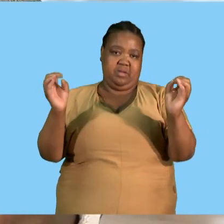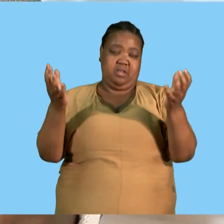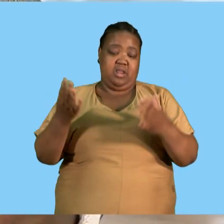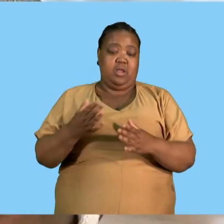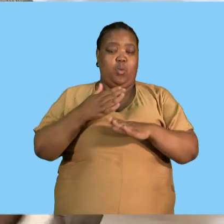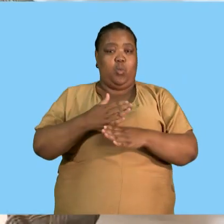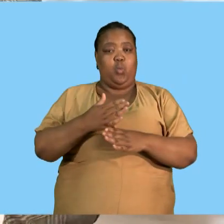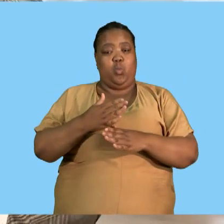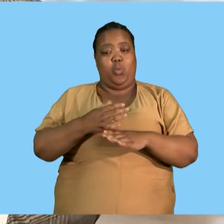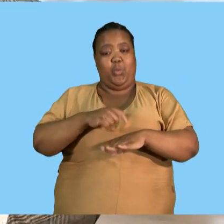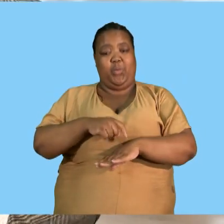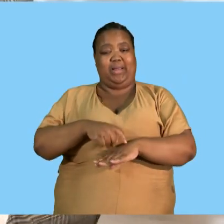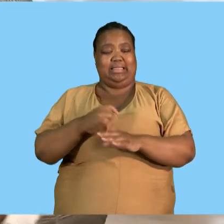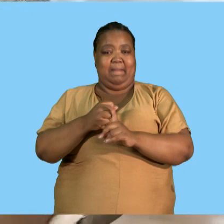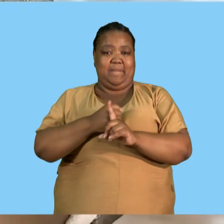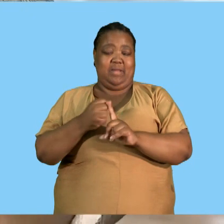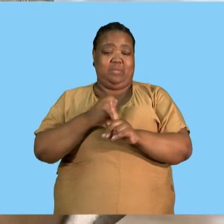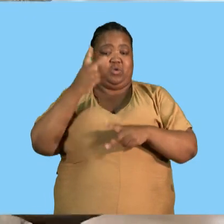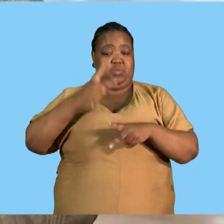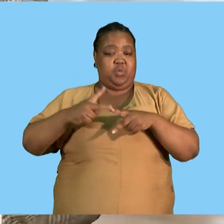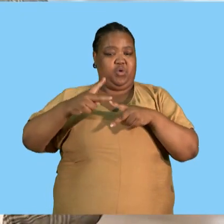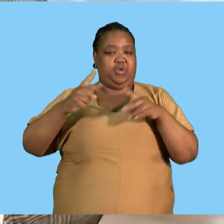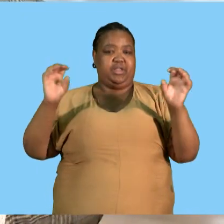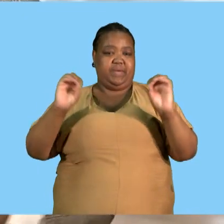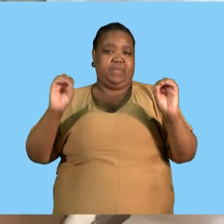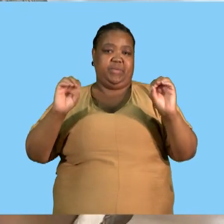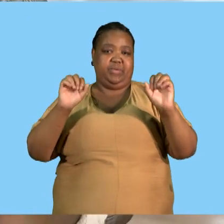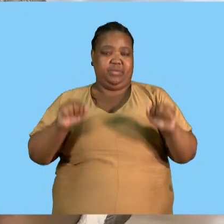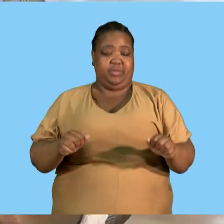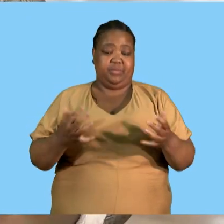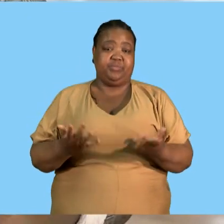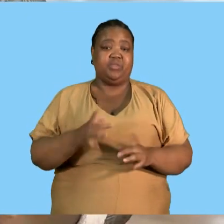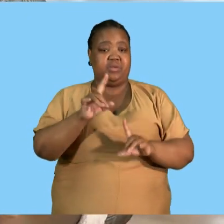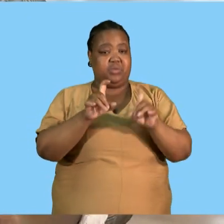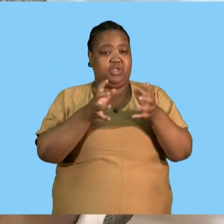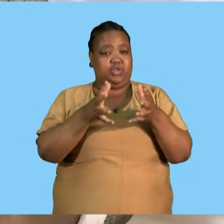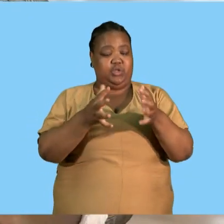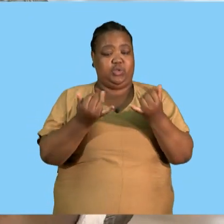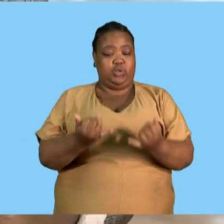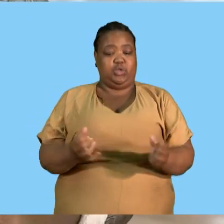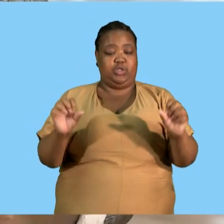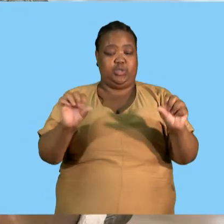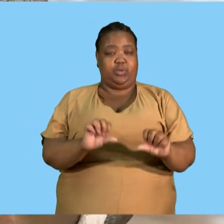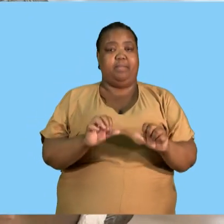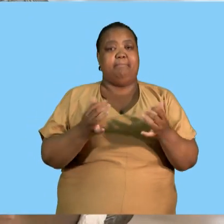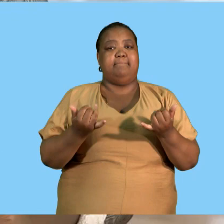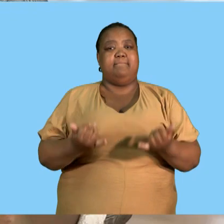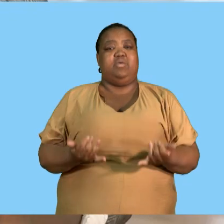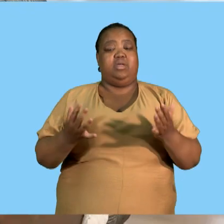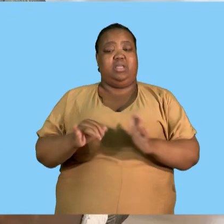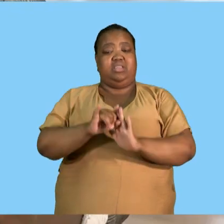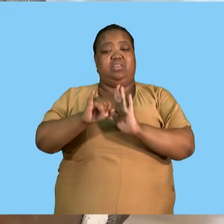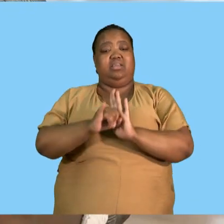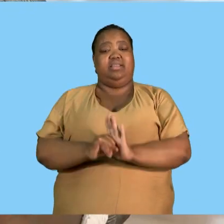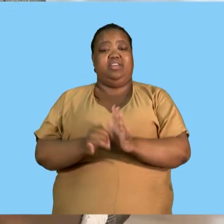is so unprofessional of you lucas all right so those are the application questions all right let's go back to our question